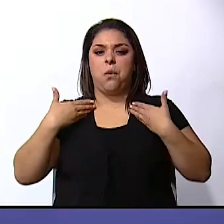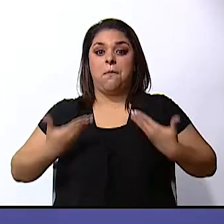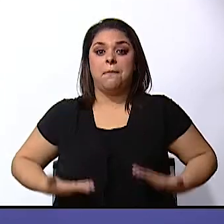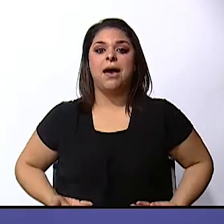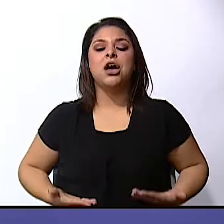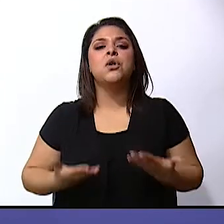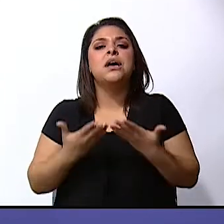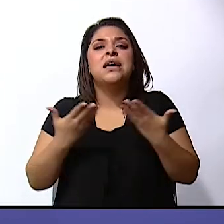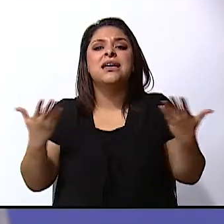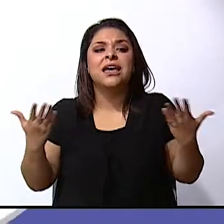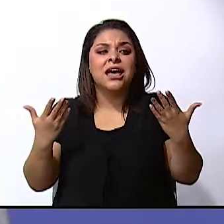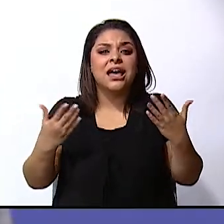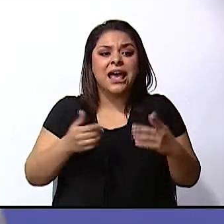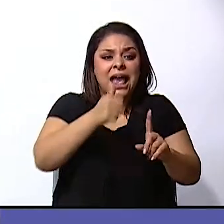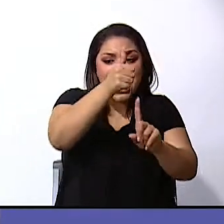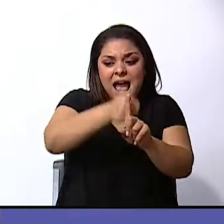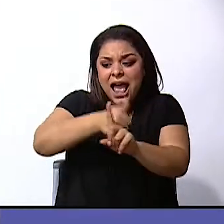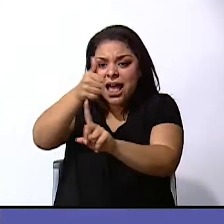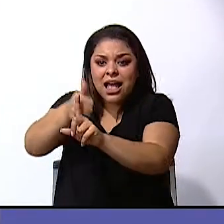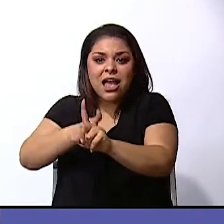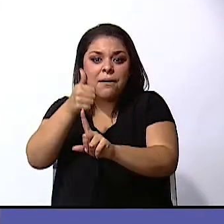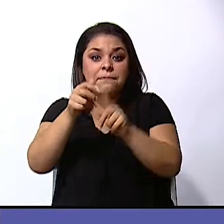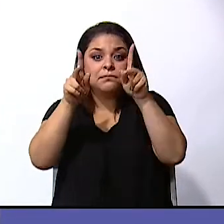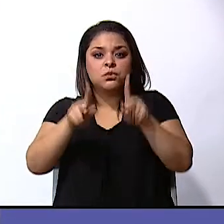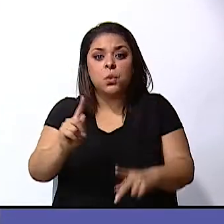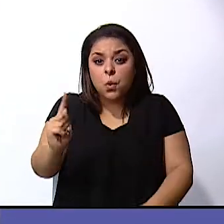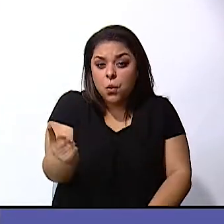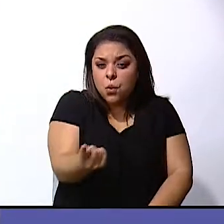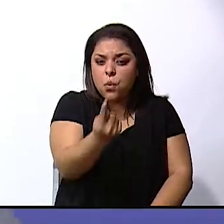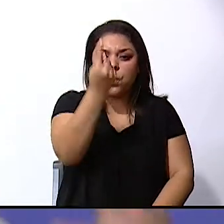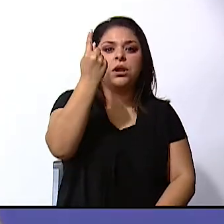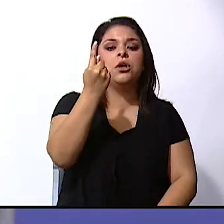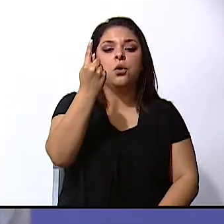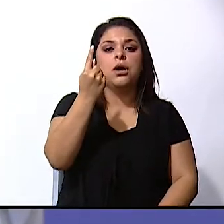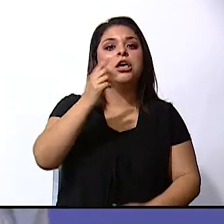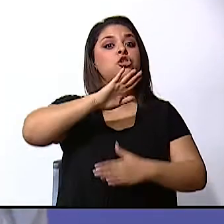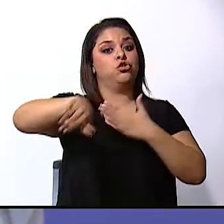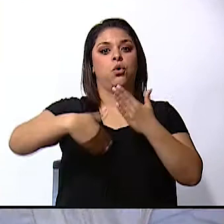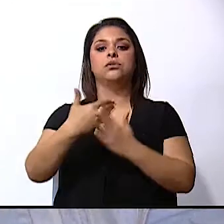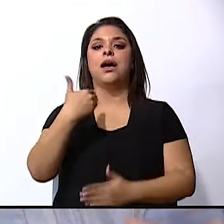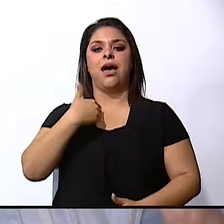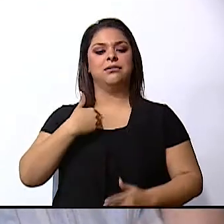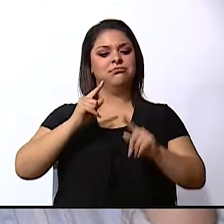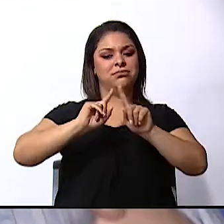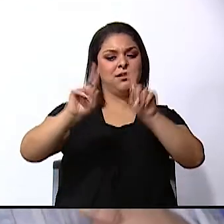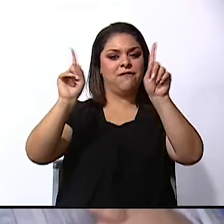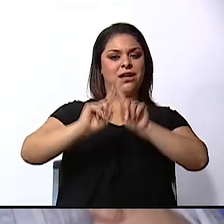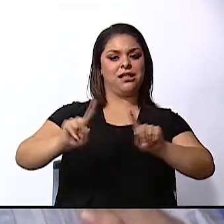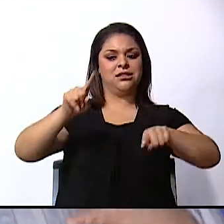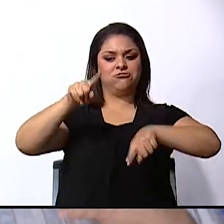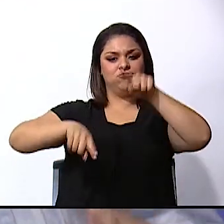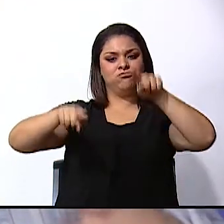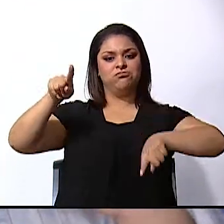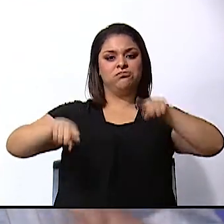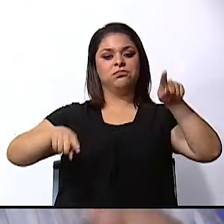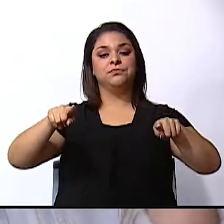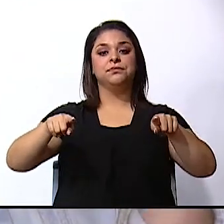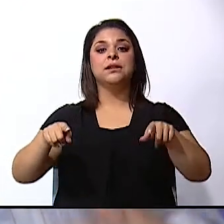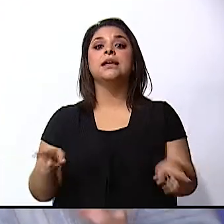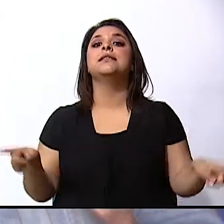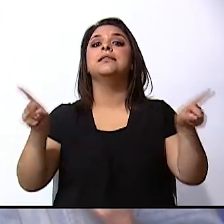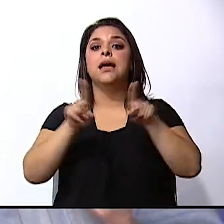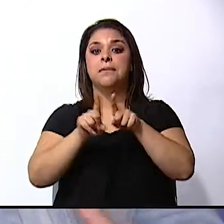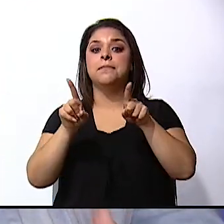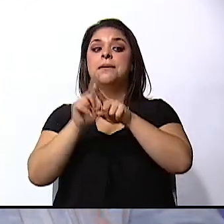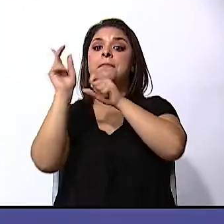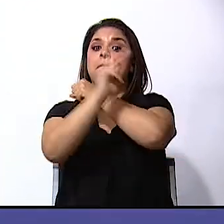and every one of us is unique and we all have our differences our country has very different